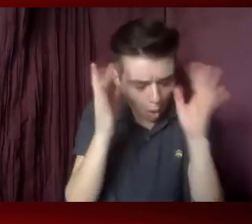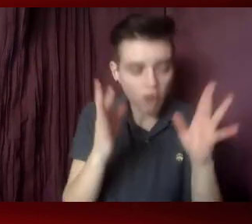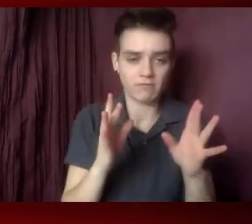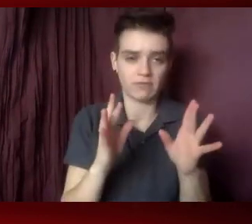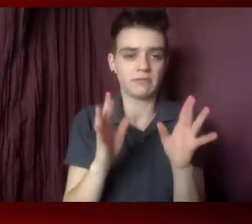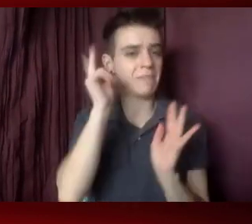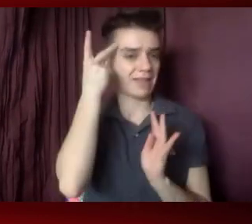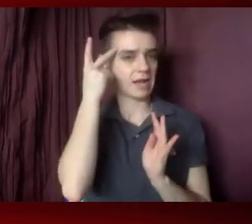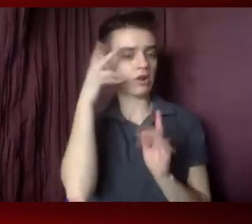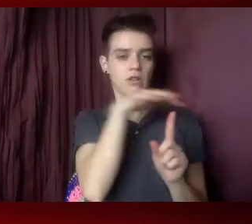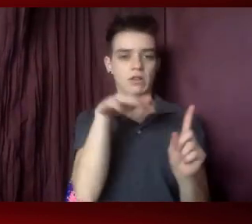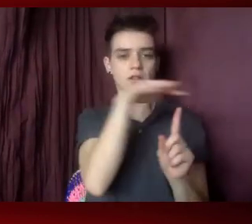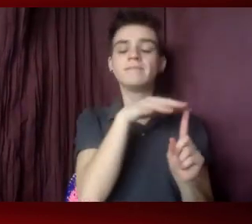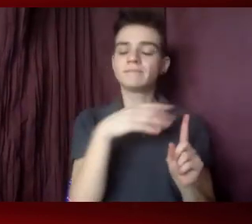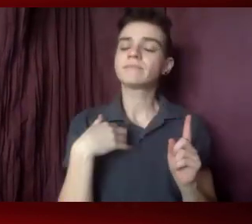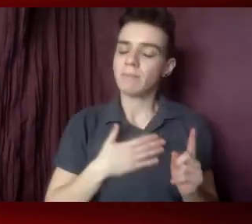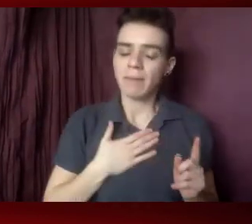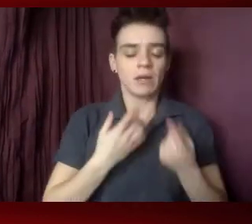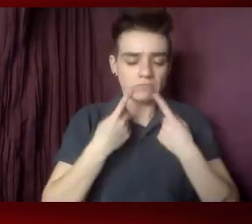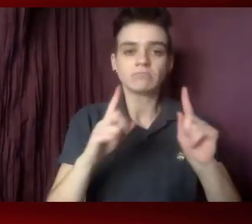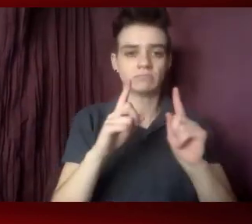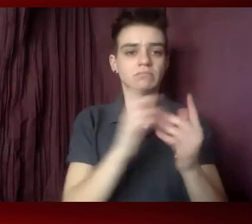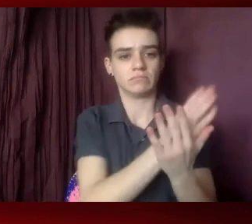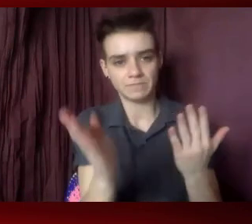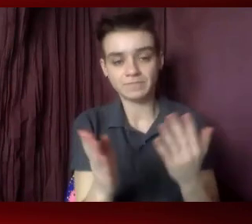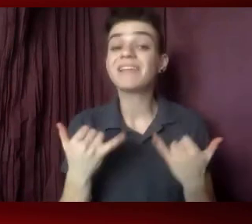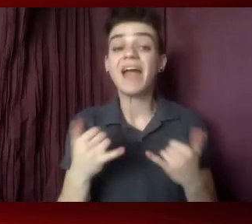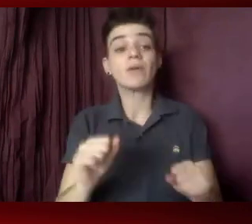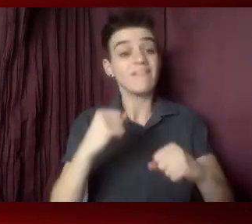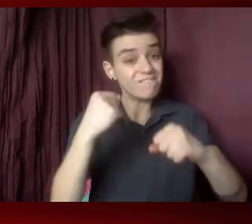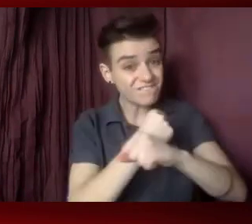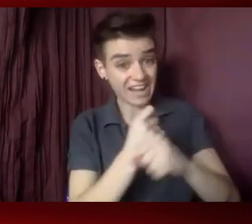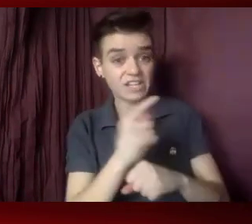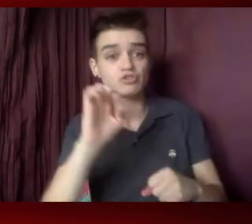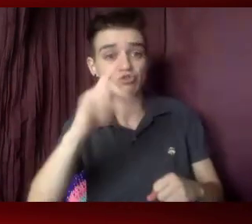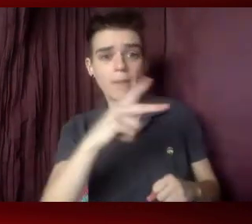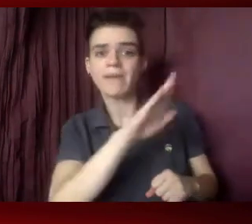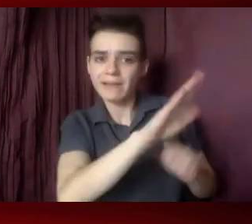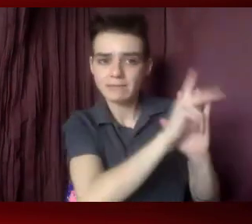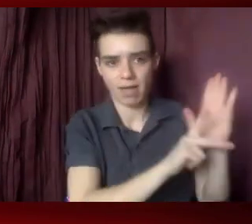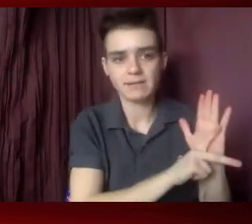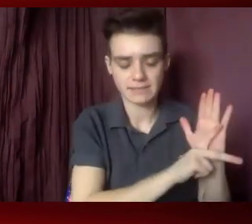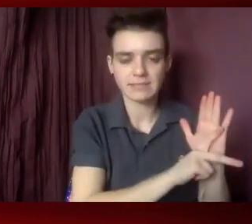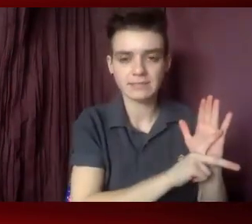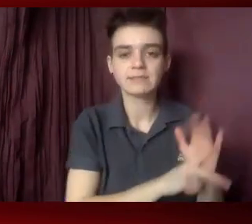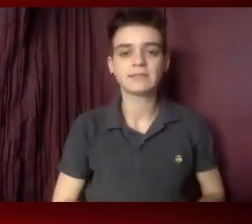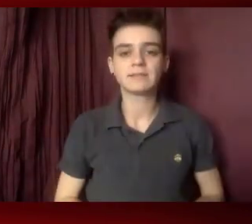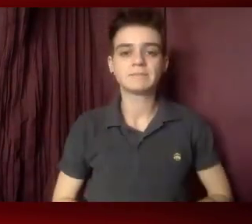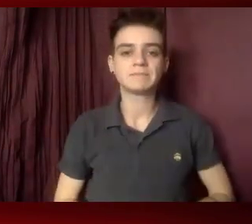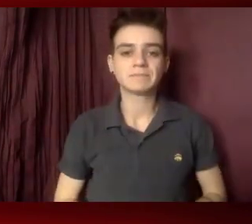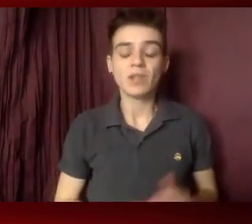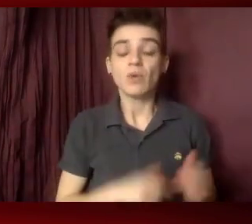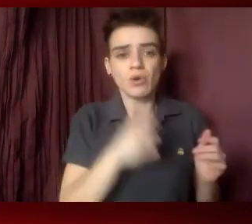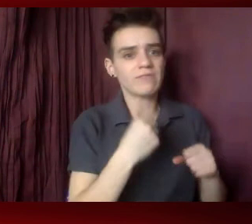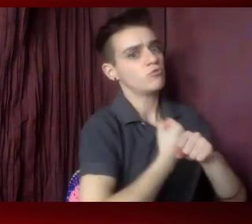Finally, after working in a defensive mode and fighting back against Trump's policies that attacked our communities, today we can talk about advocating for